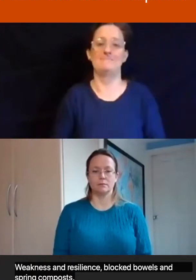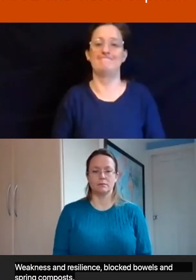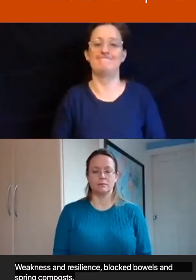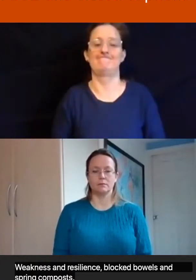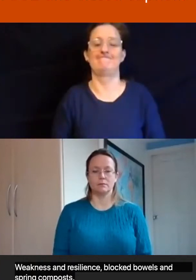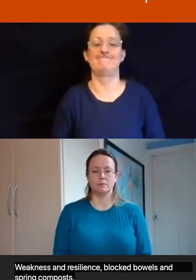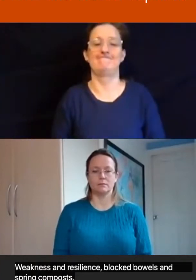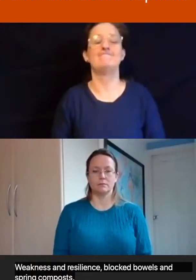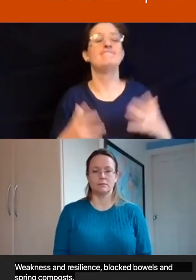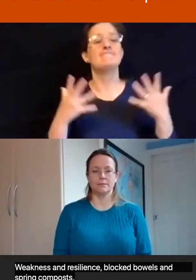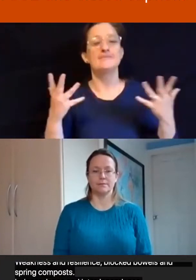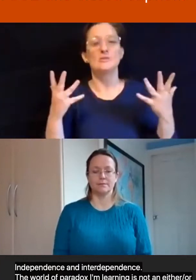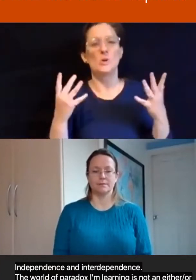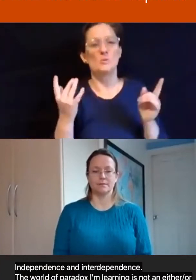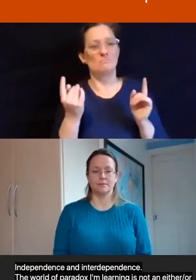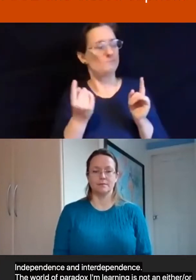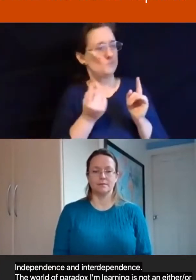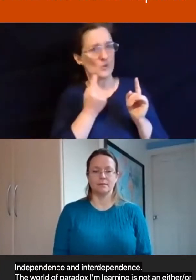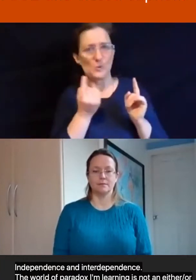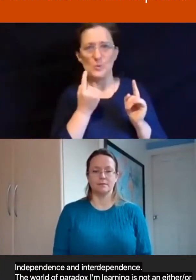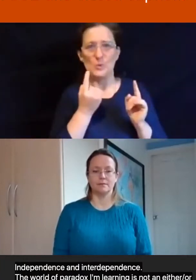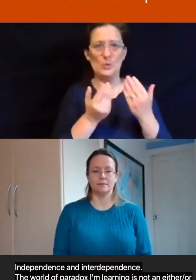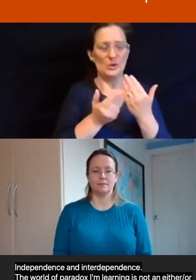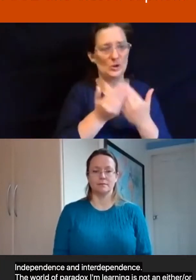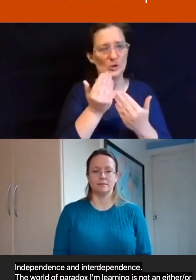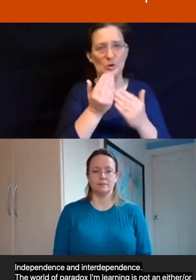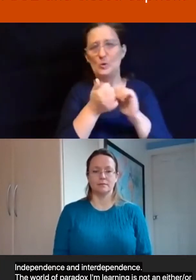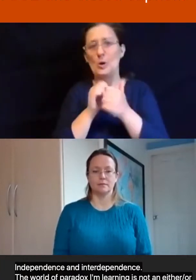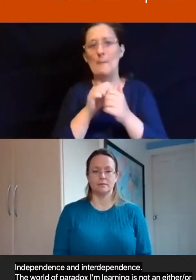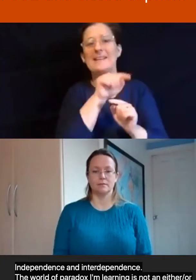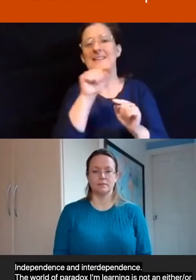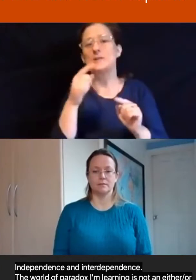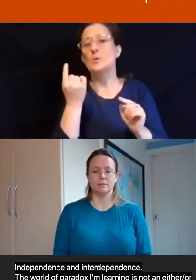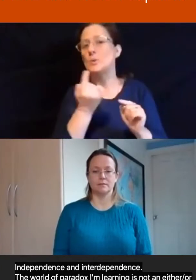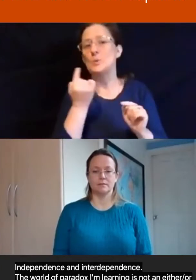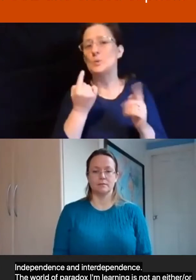So who are these new companions that I want to introduce you to?